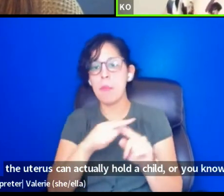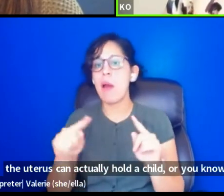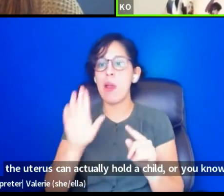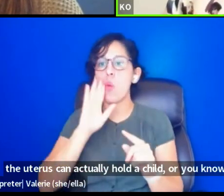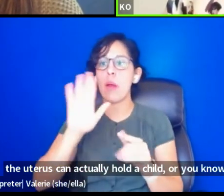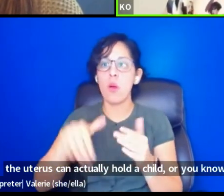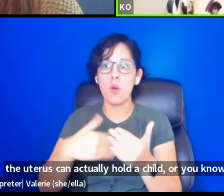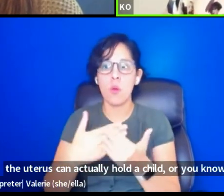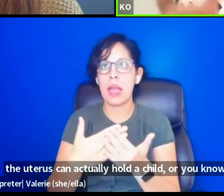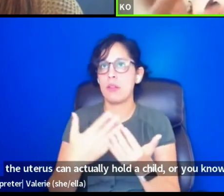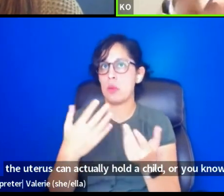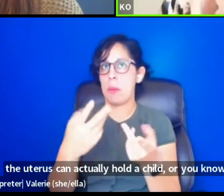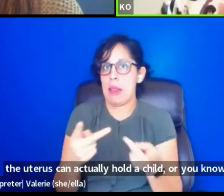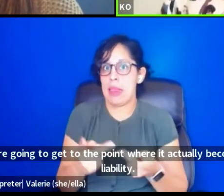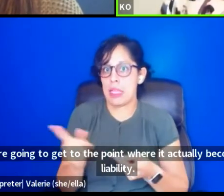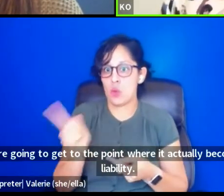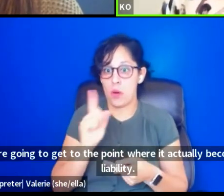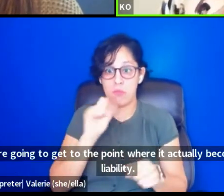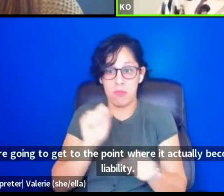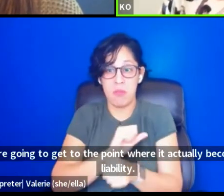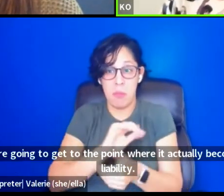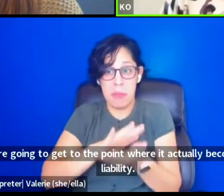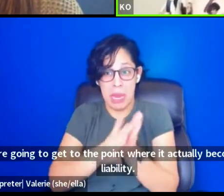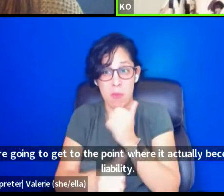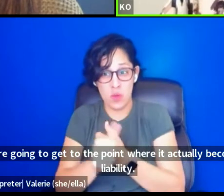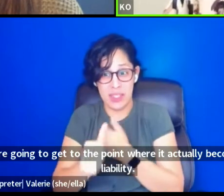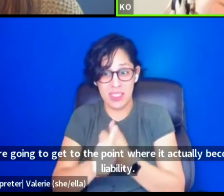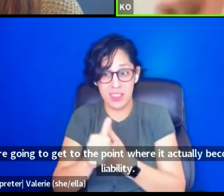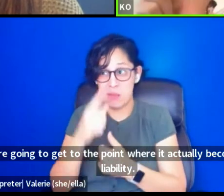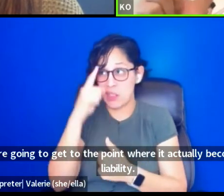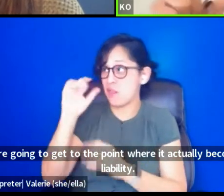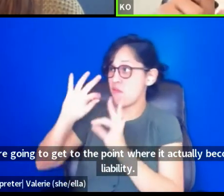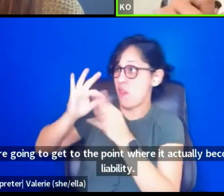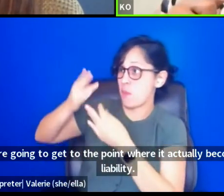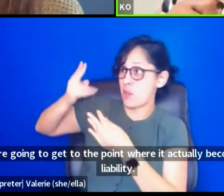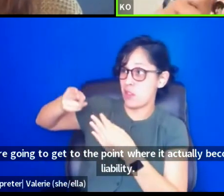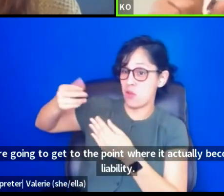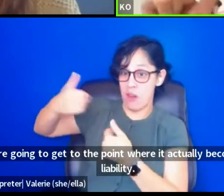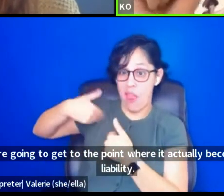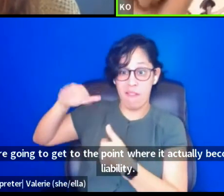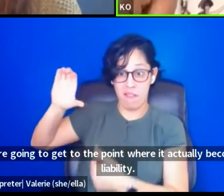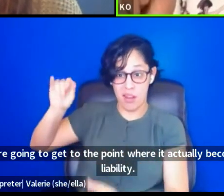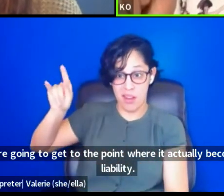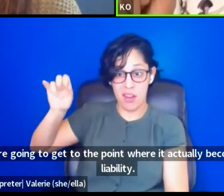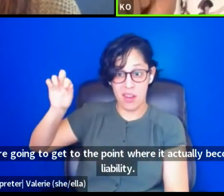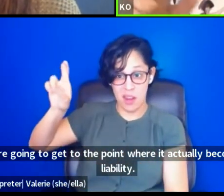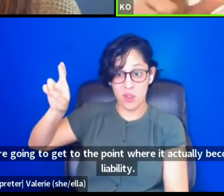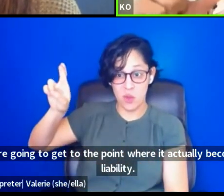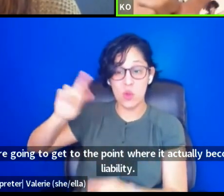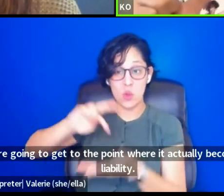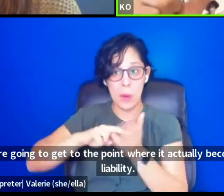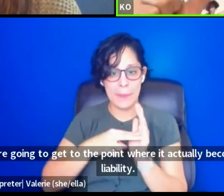liability because I do have cancer in my family. So once that I would hit that pre-menopausal state, um,